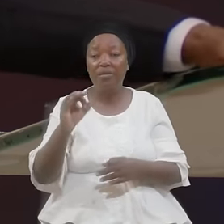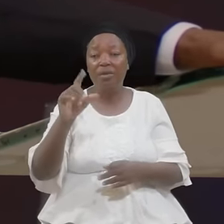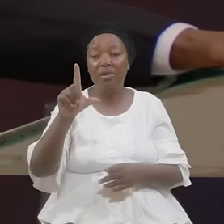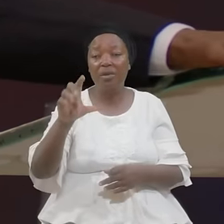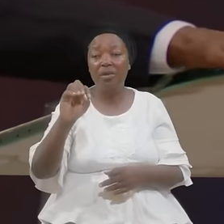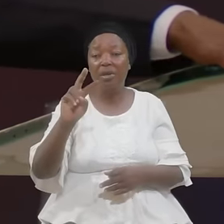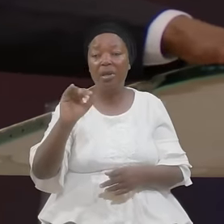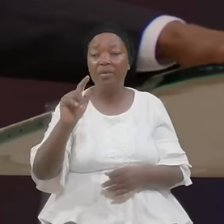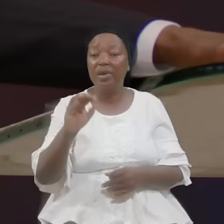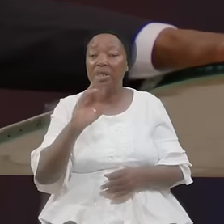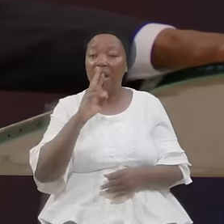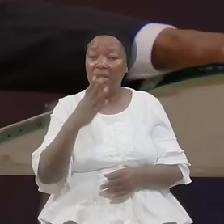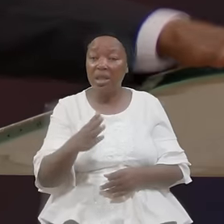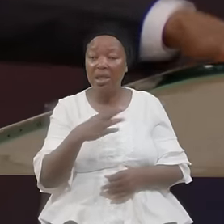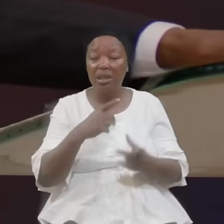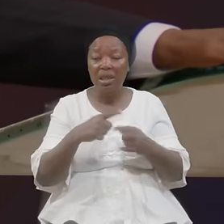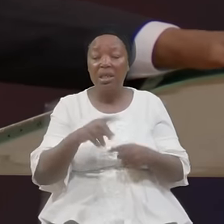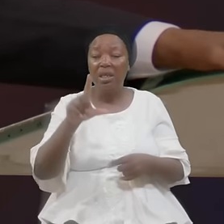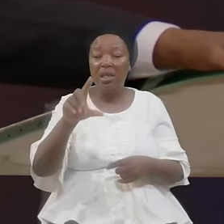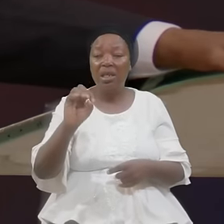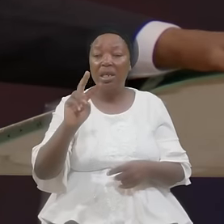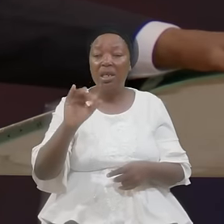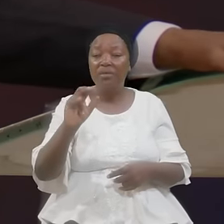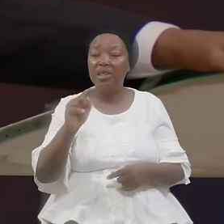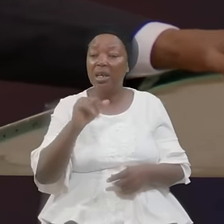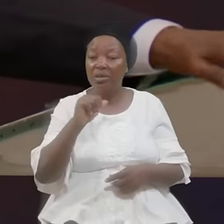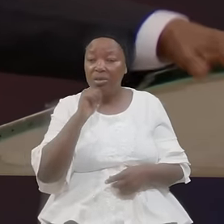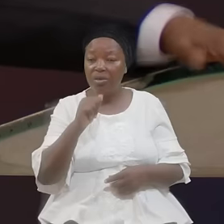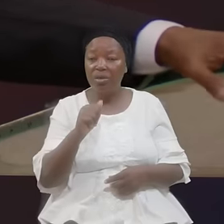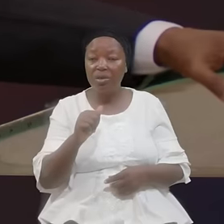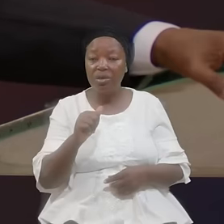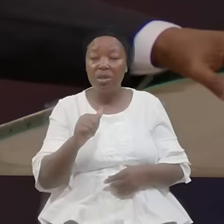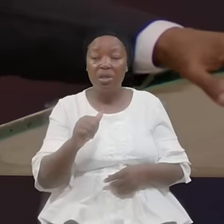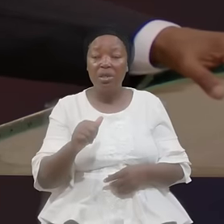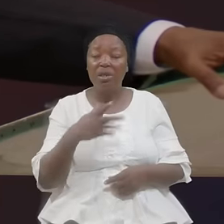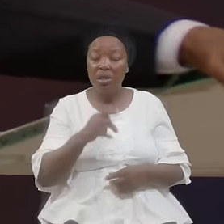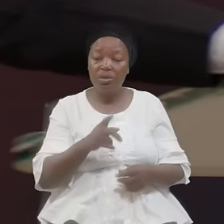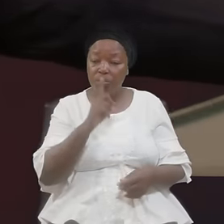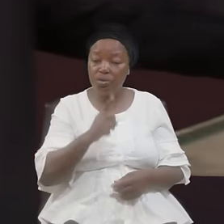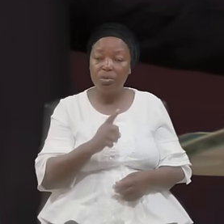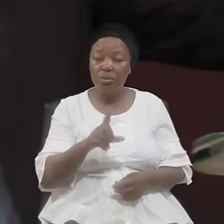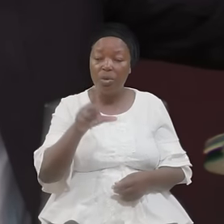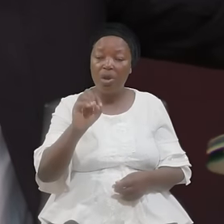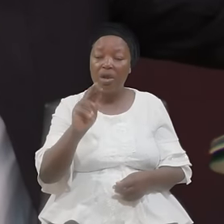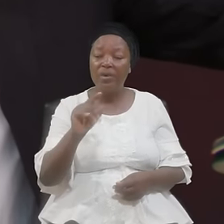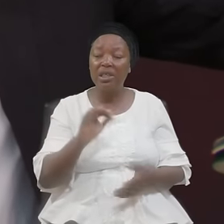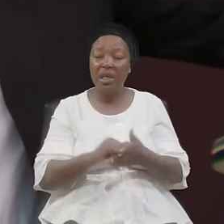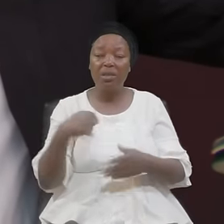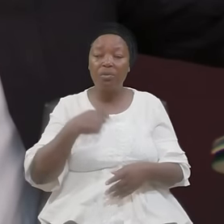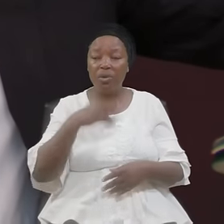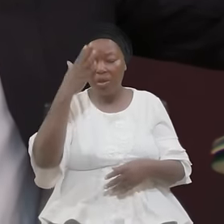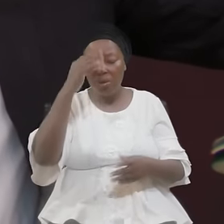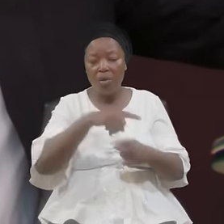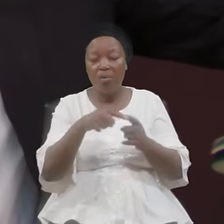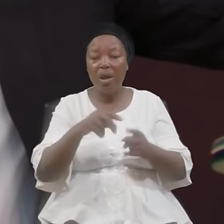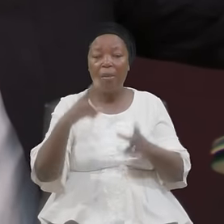And The Levites And Not The Levites We Knew When Moses Said Who